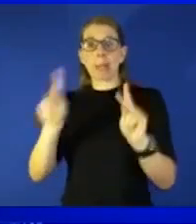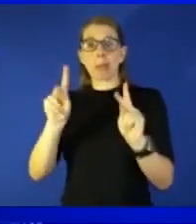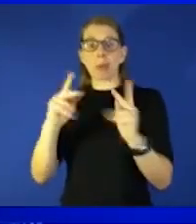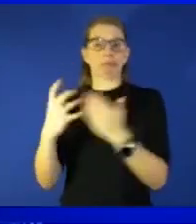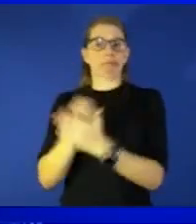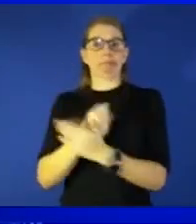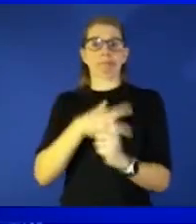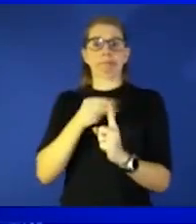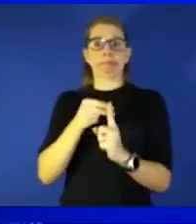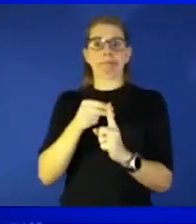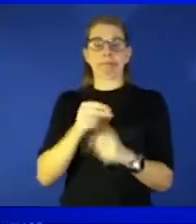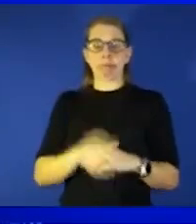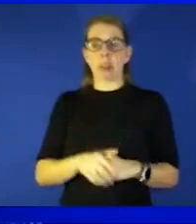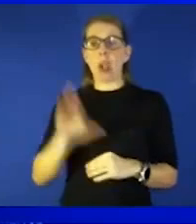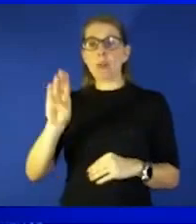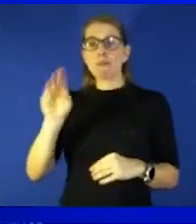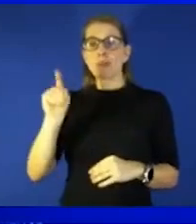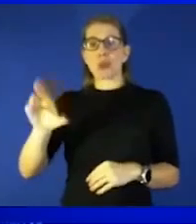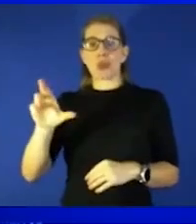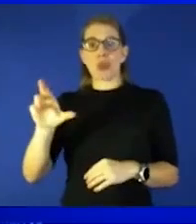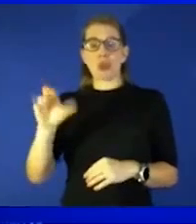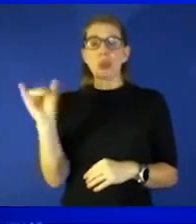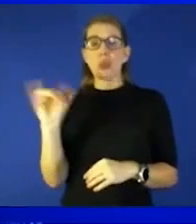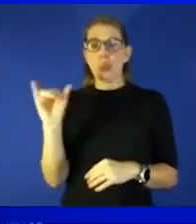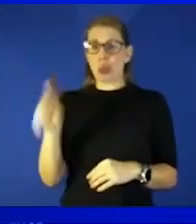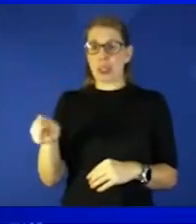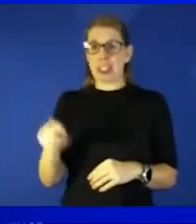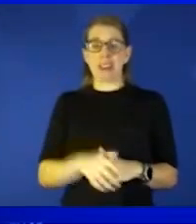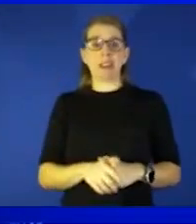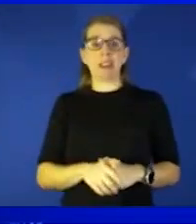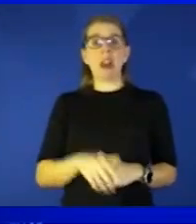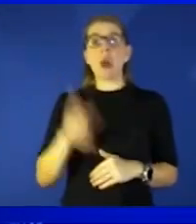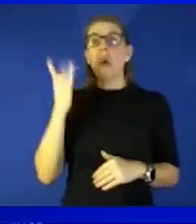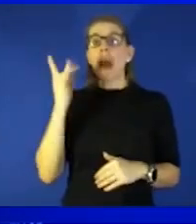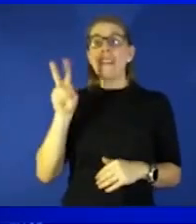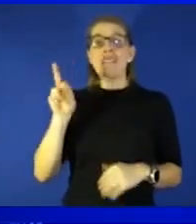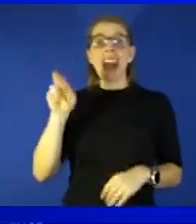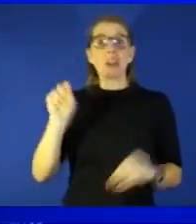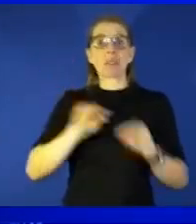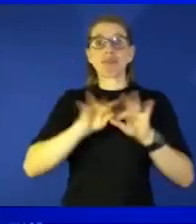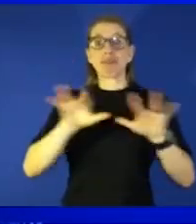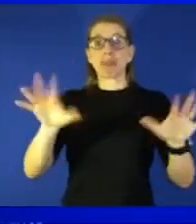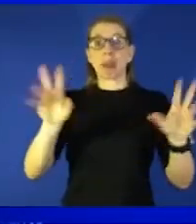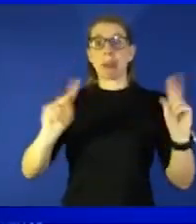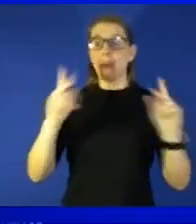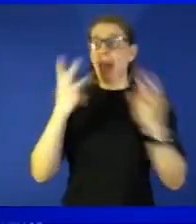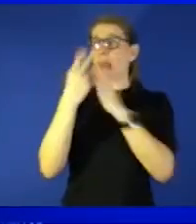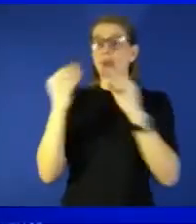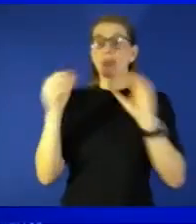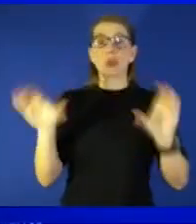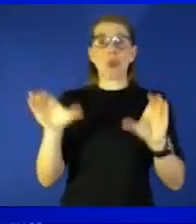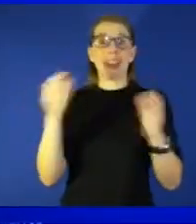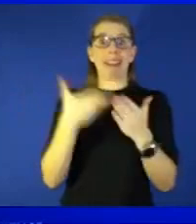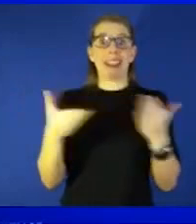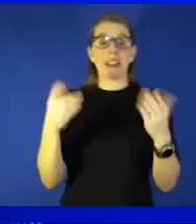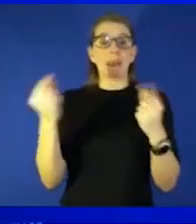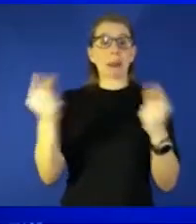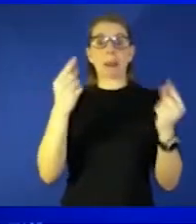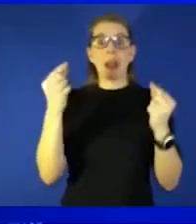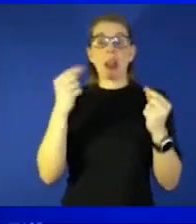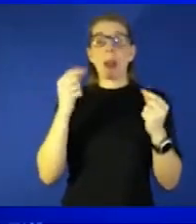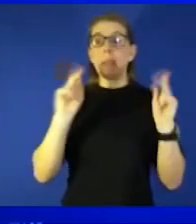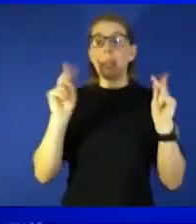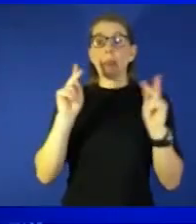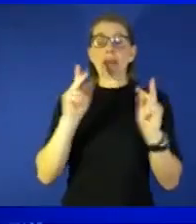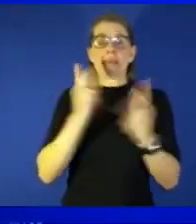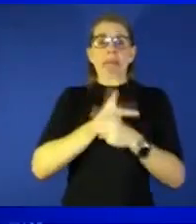get those boosters because the the virus is out there people are doing things i've had people who have been super careful in what they're doing